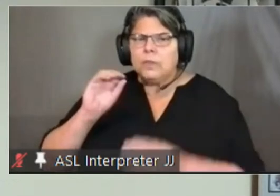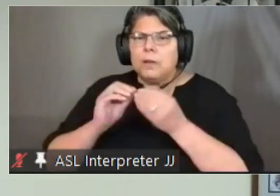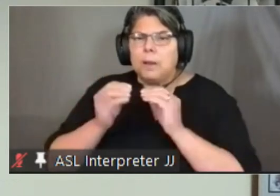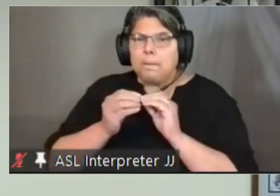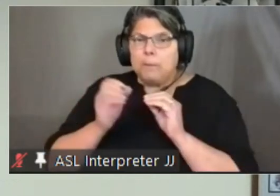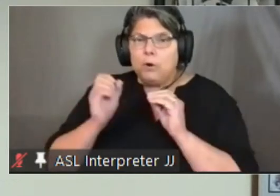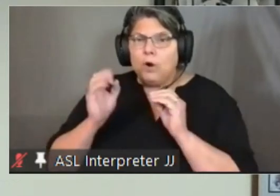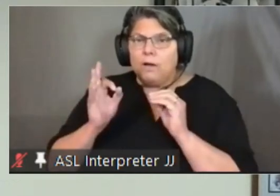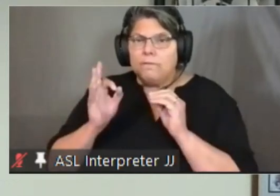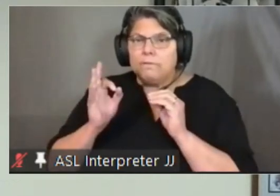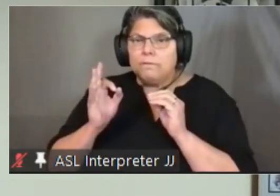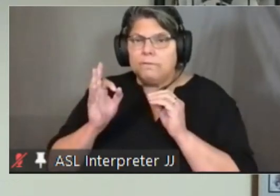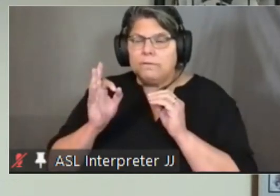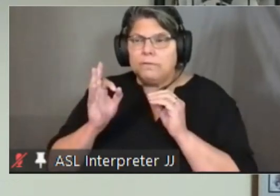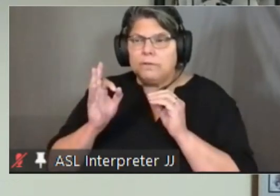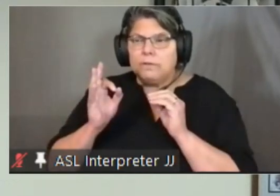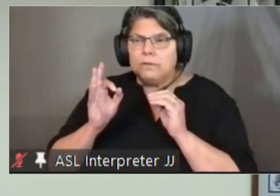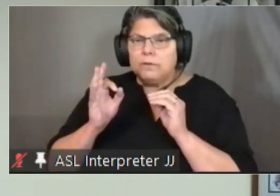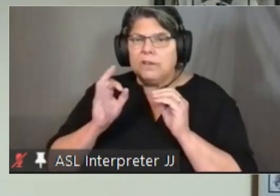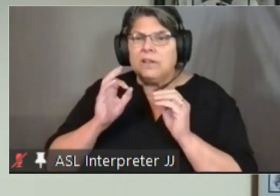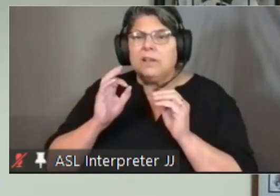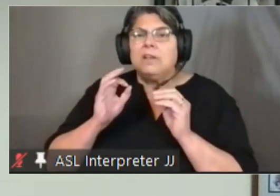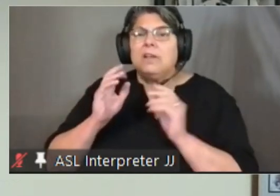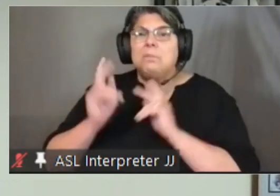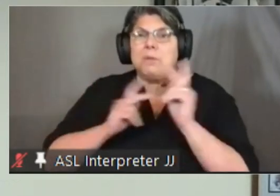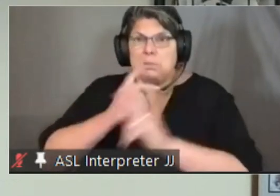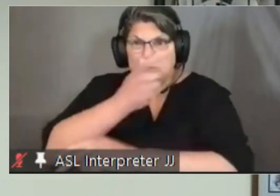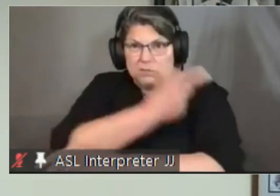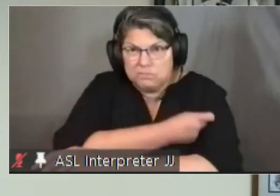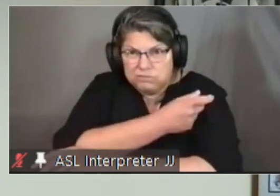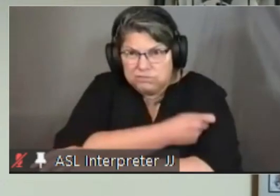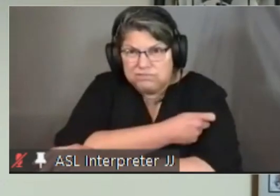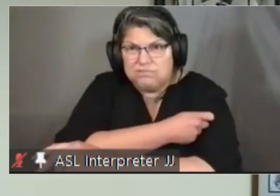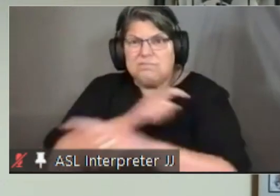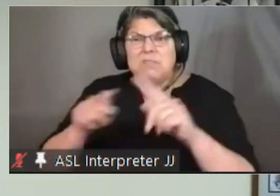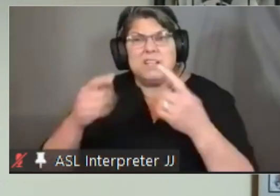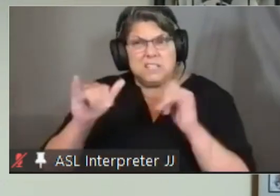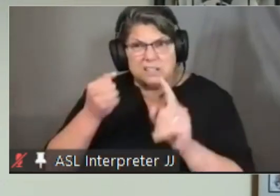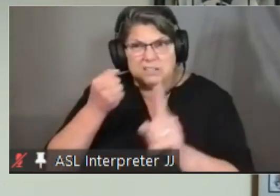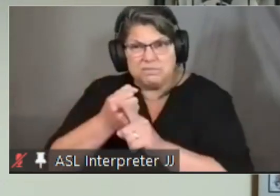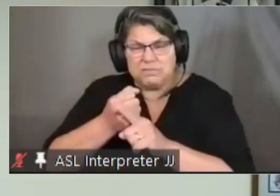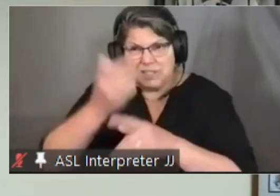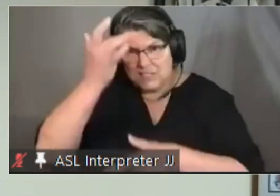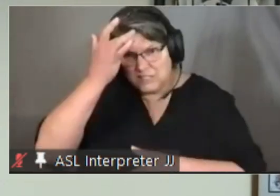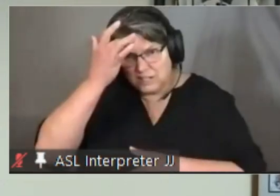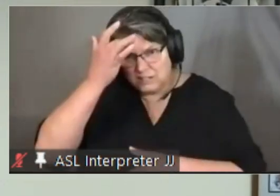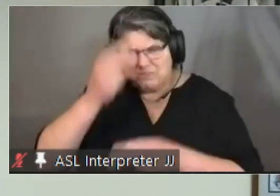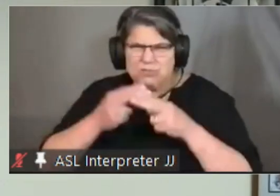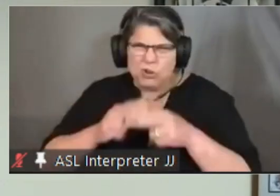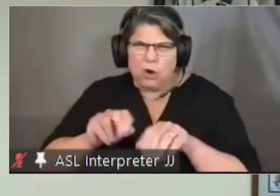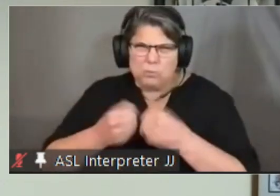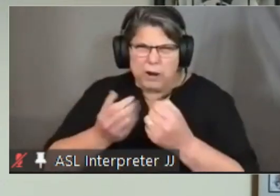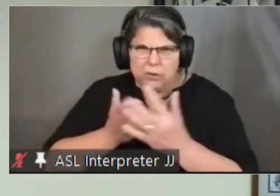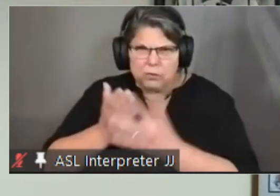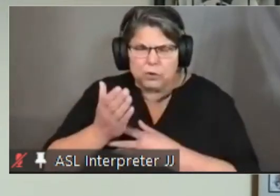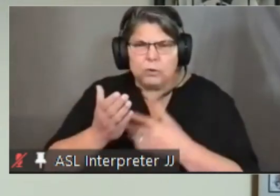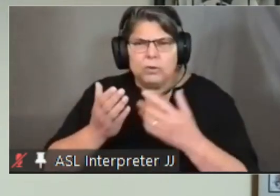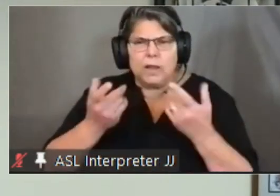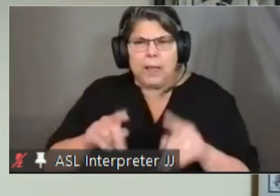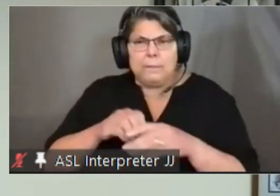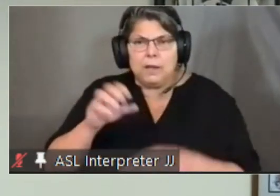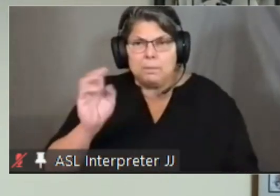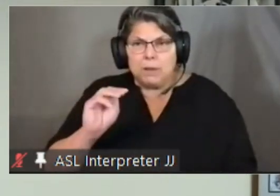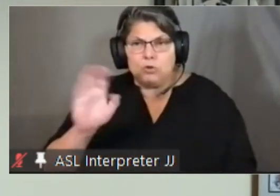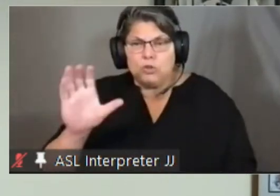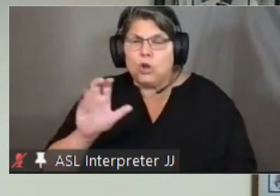of breakthroughs that we've had in mendocino county which is two weeks after their final